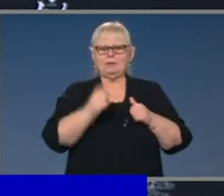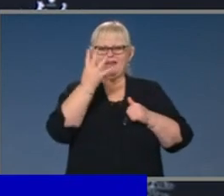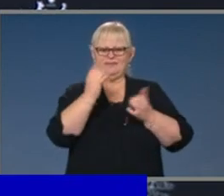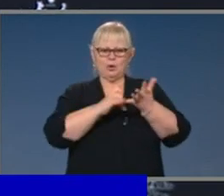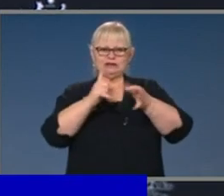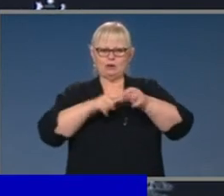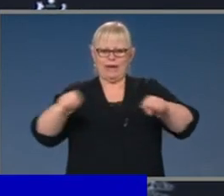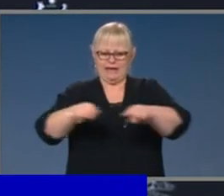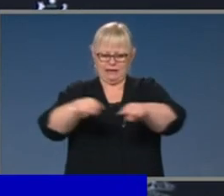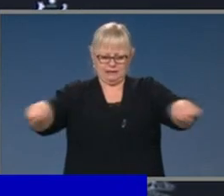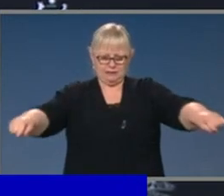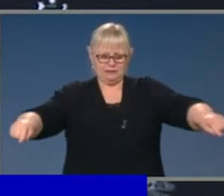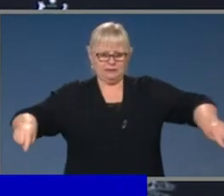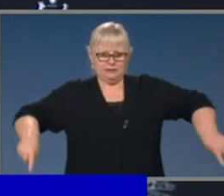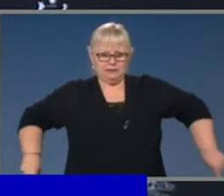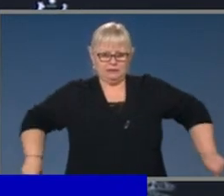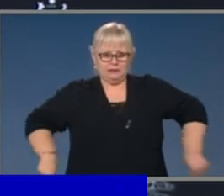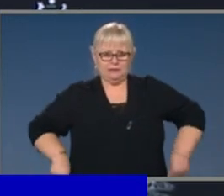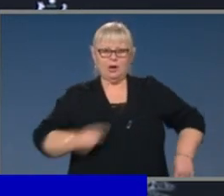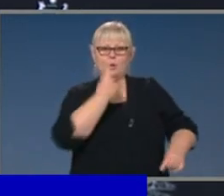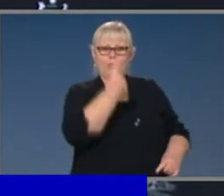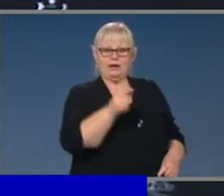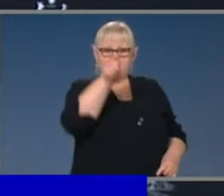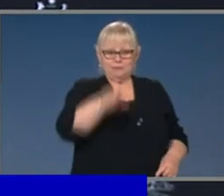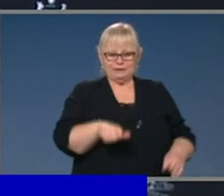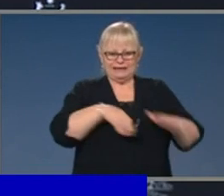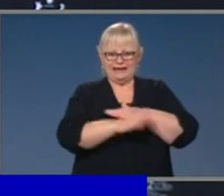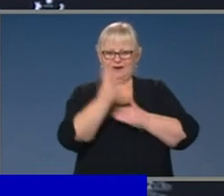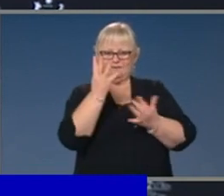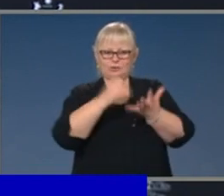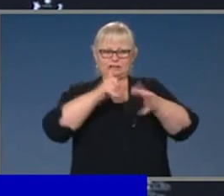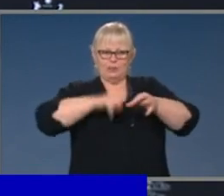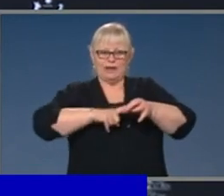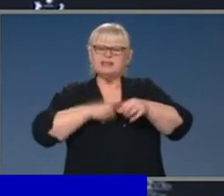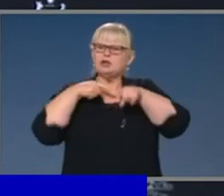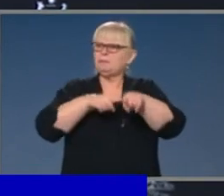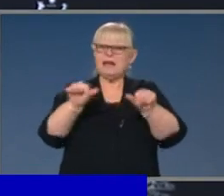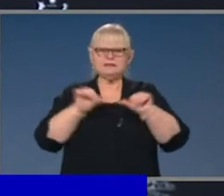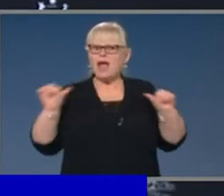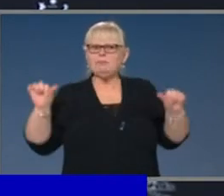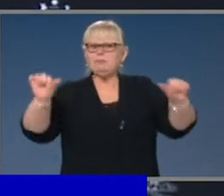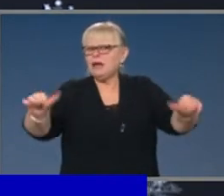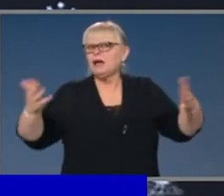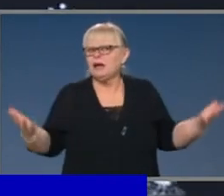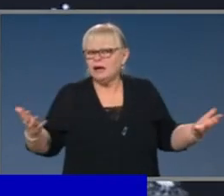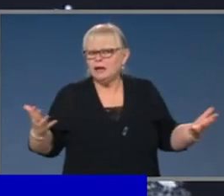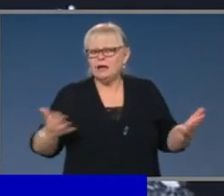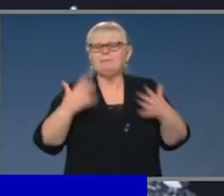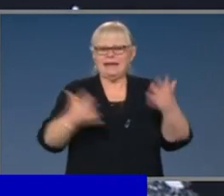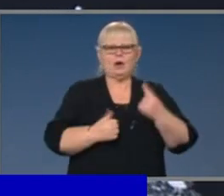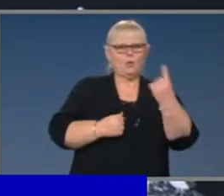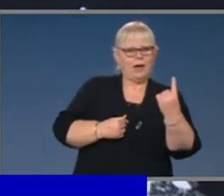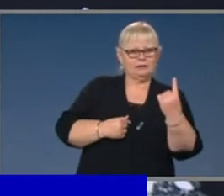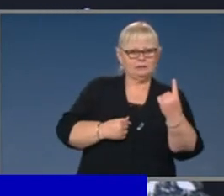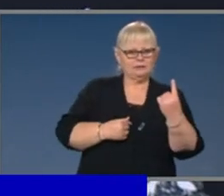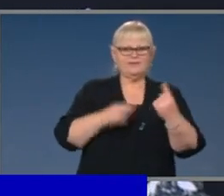-metre rule application to those premises. So, depending on how large your premise is, and that four-square-metre rule applies to